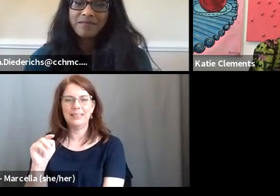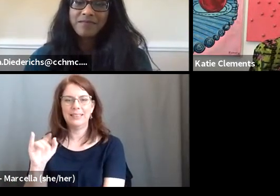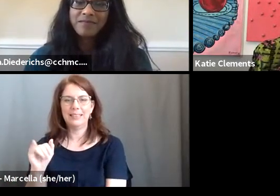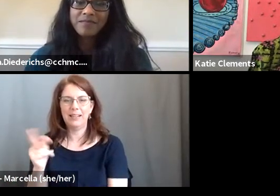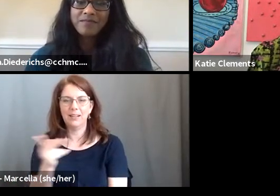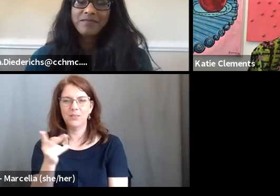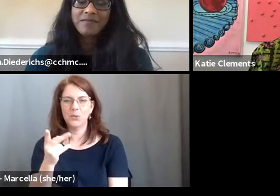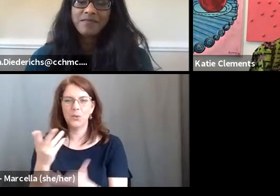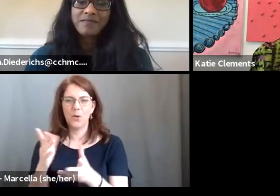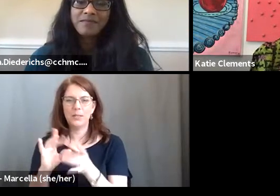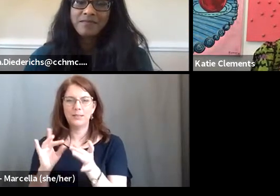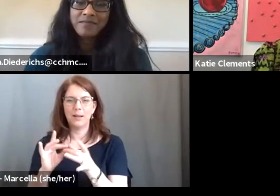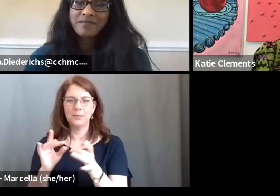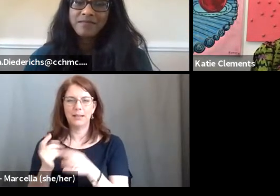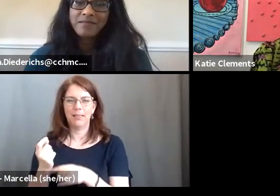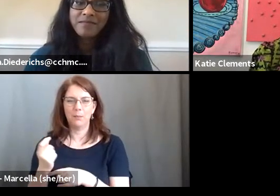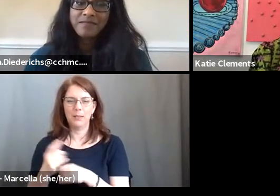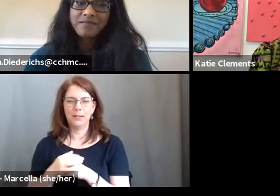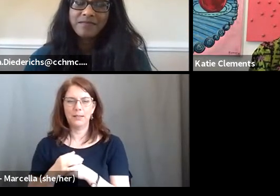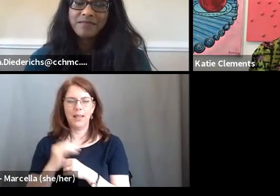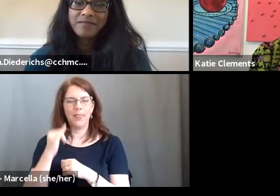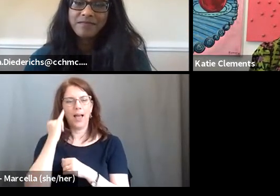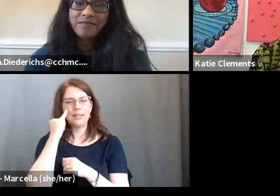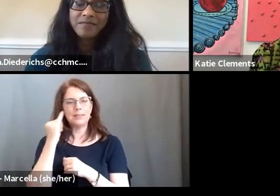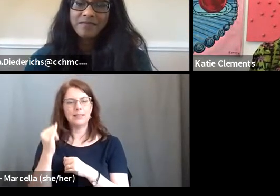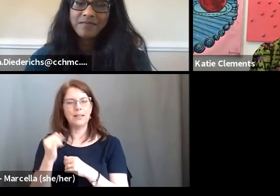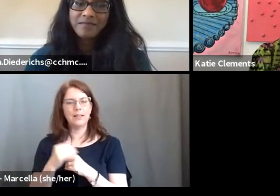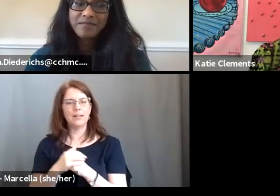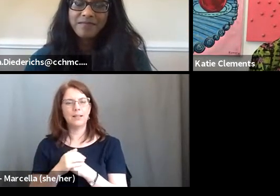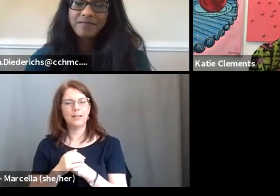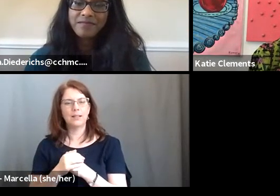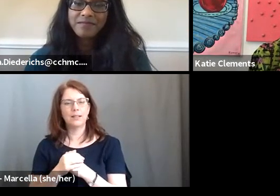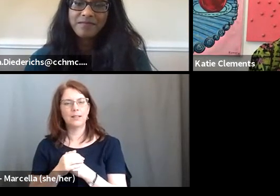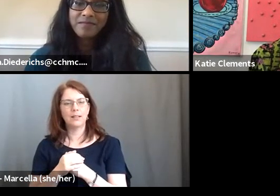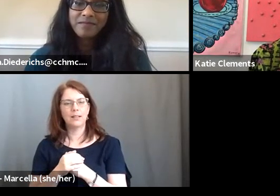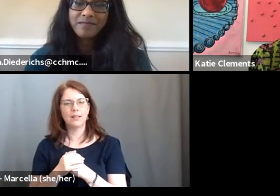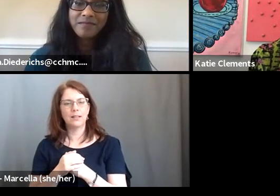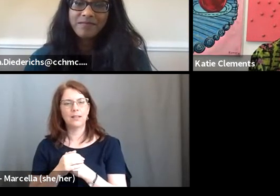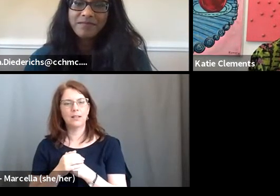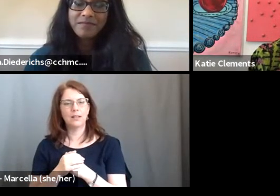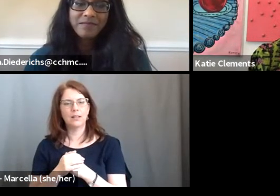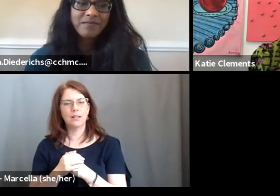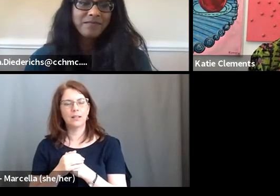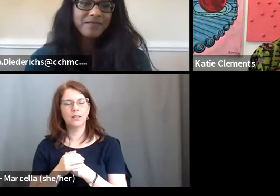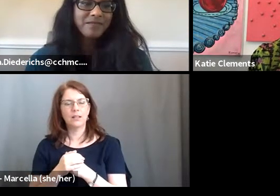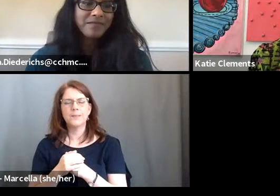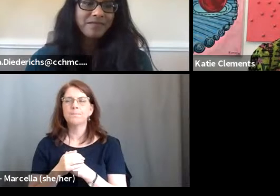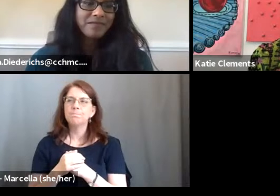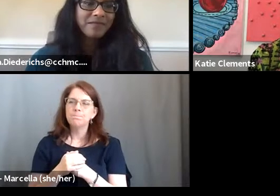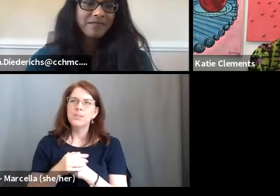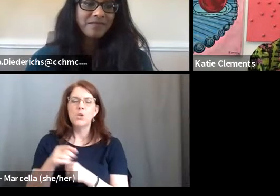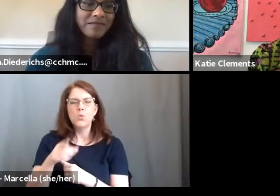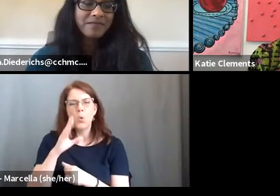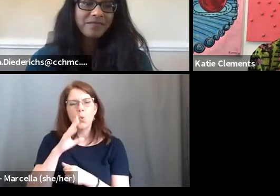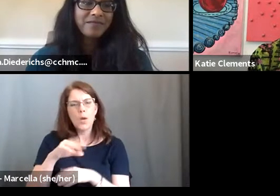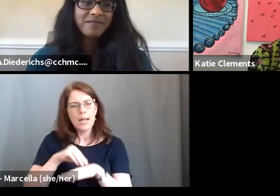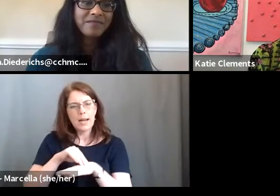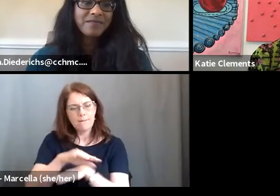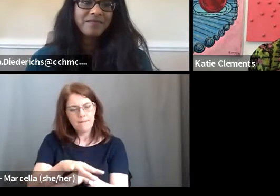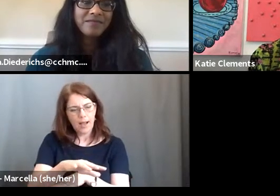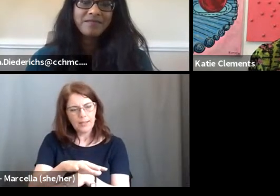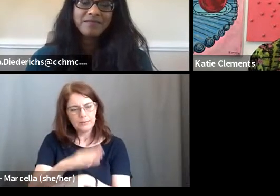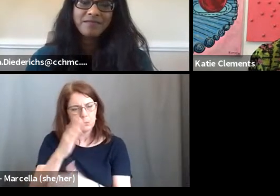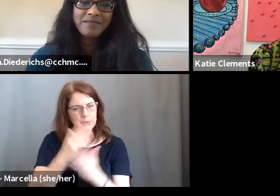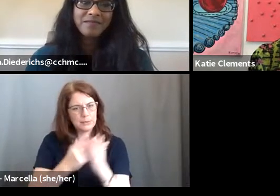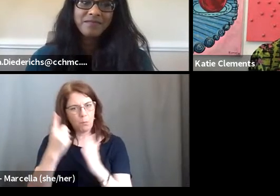in some responses. And it's this idea of, um, what advice would you give to a designer or somebody